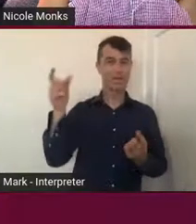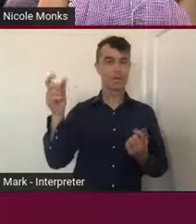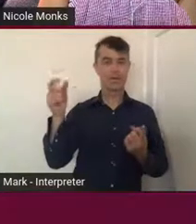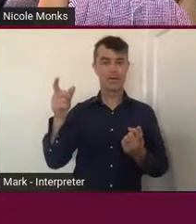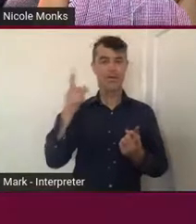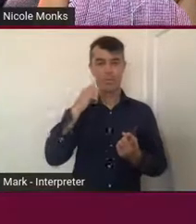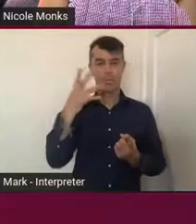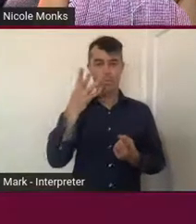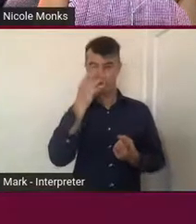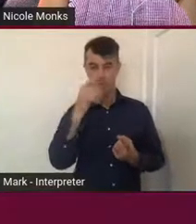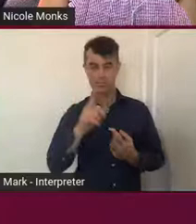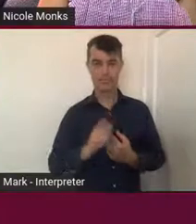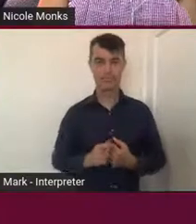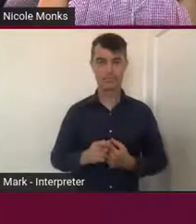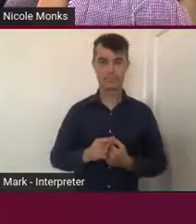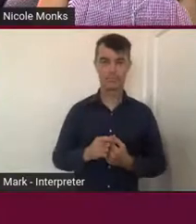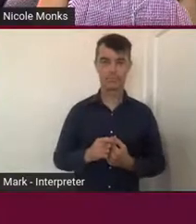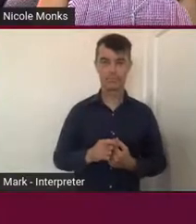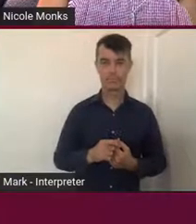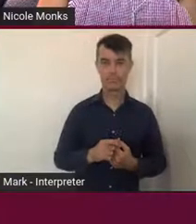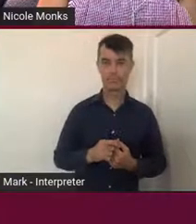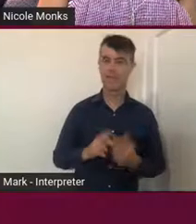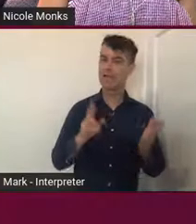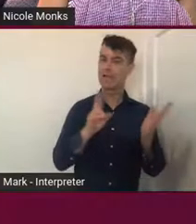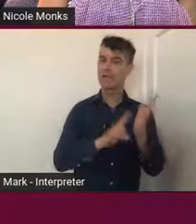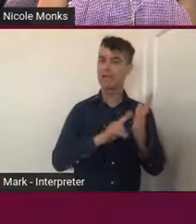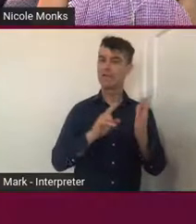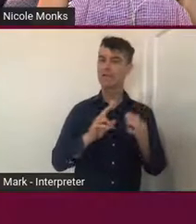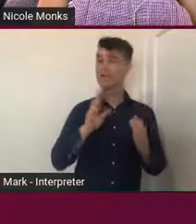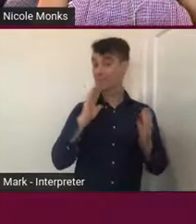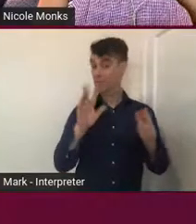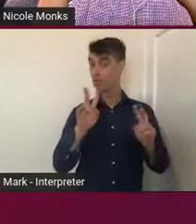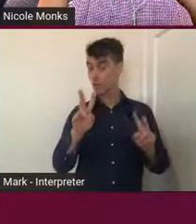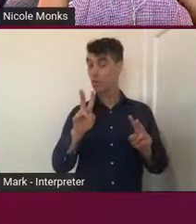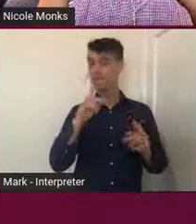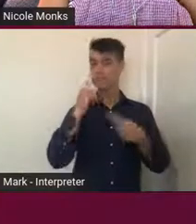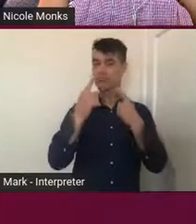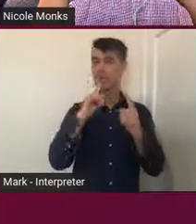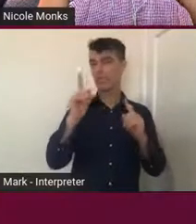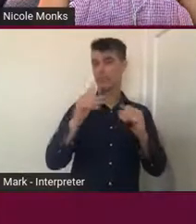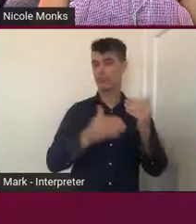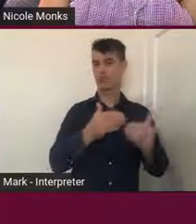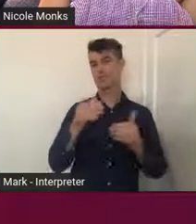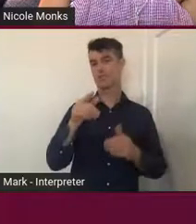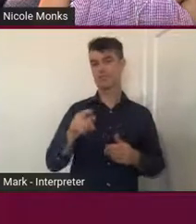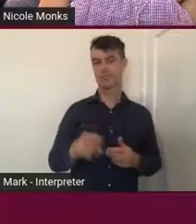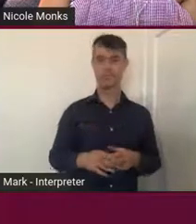then Nicole will get you to describe the process in this project. I'm not sure.